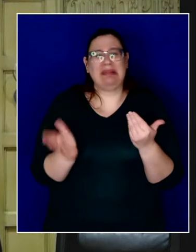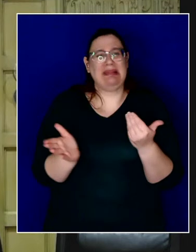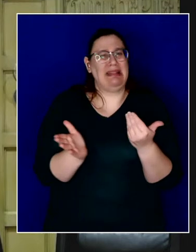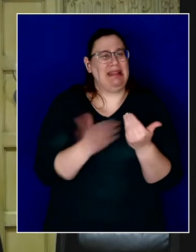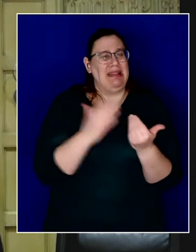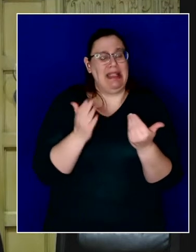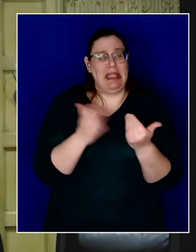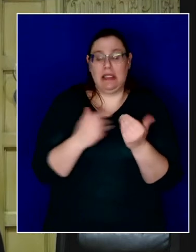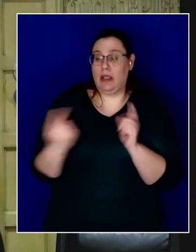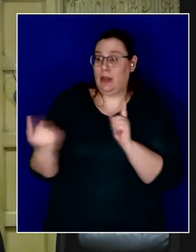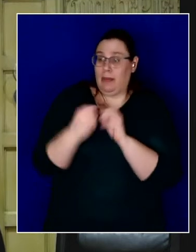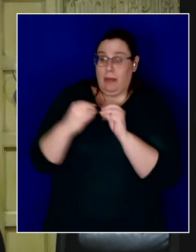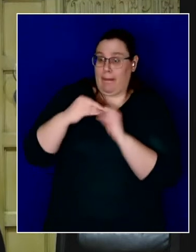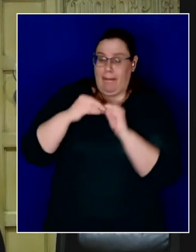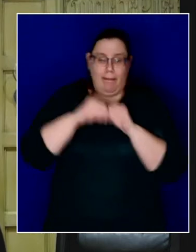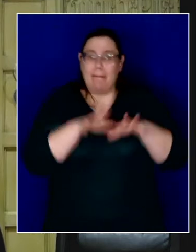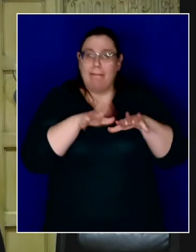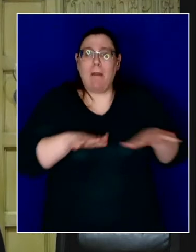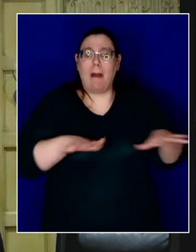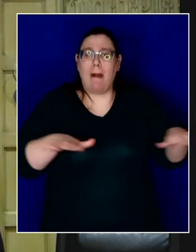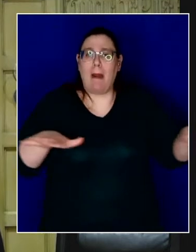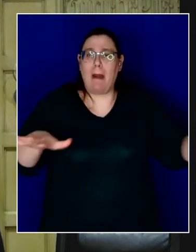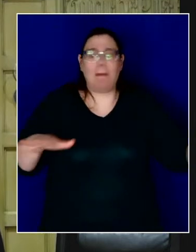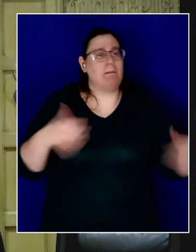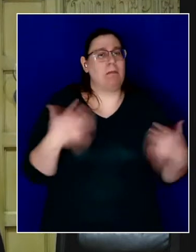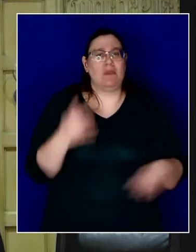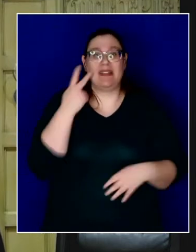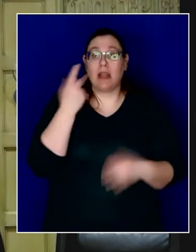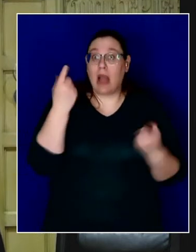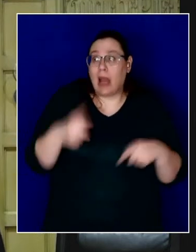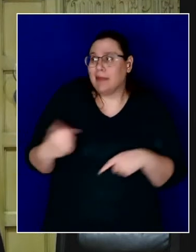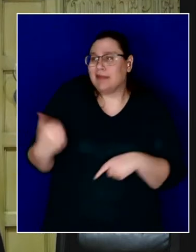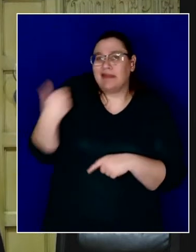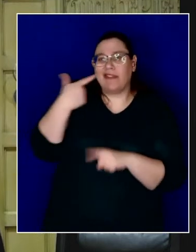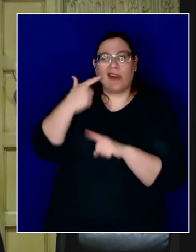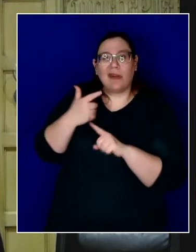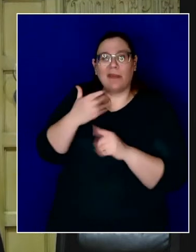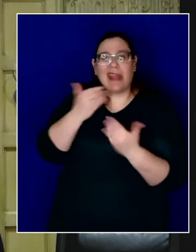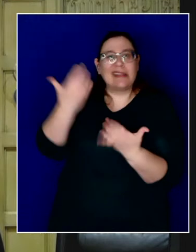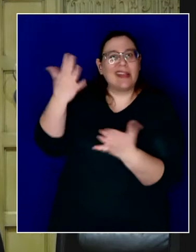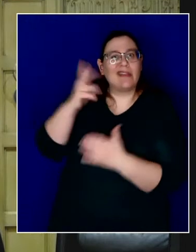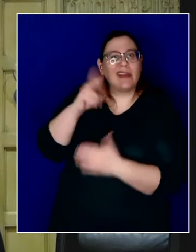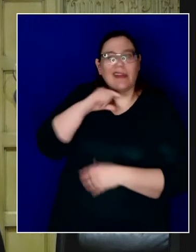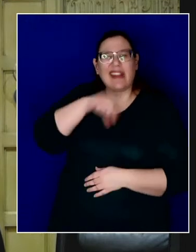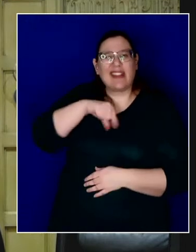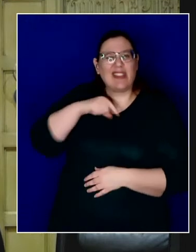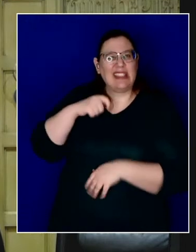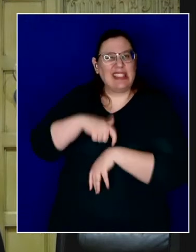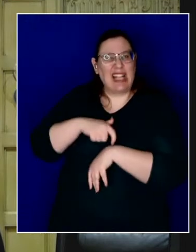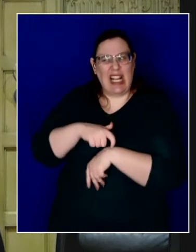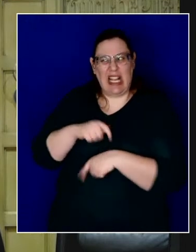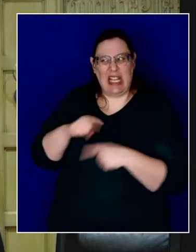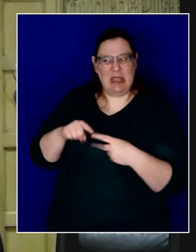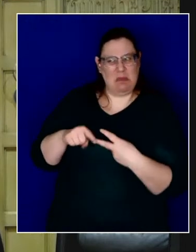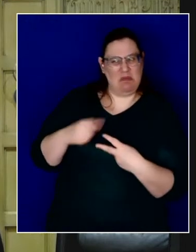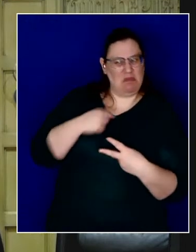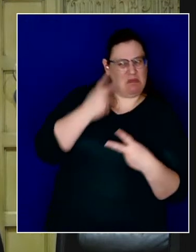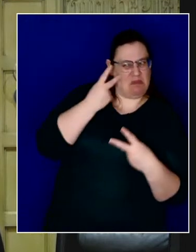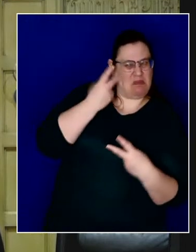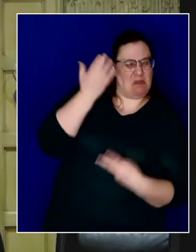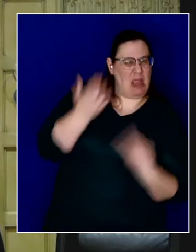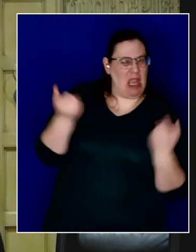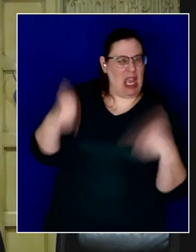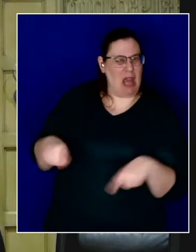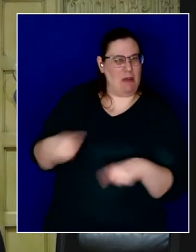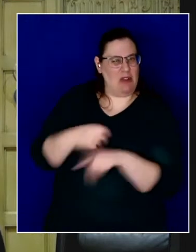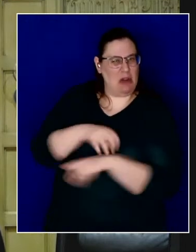deadly chain of events. We've seen a Thanksgiving bump. We're feeling the possibility of a Christmas one. Please